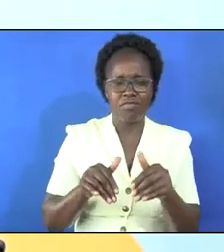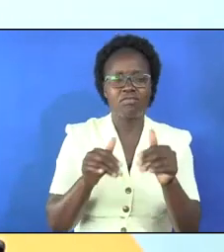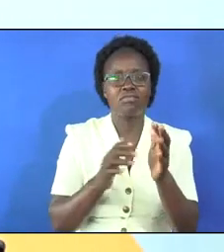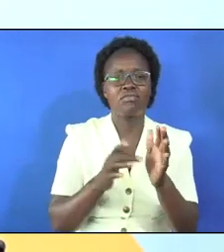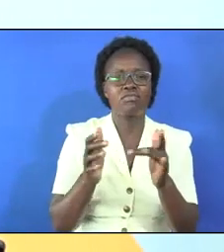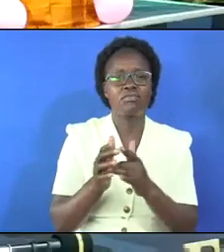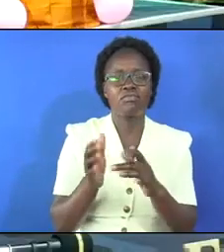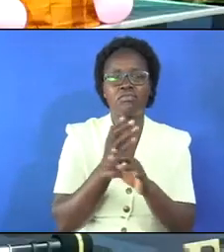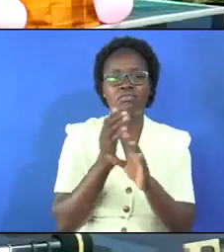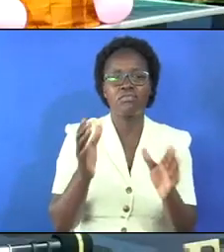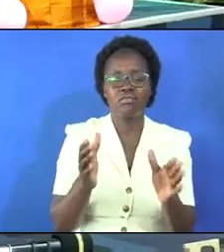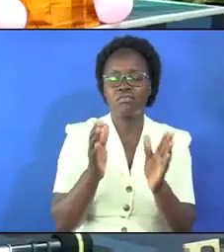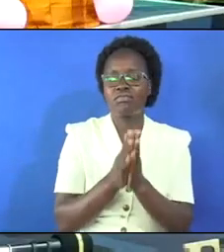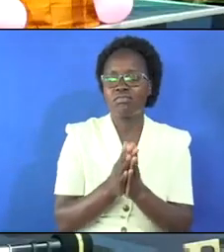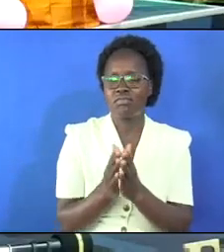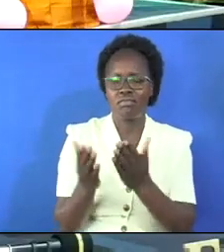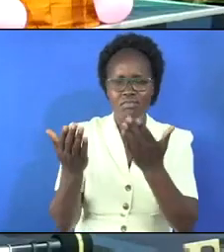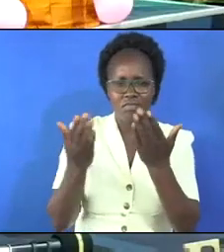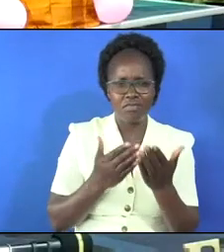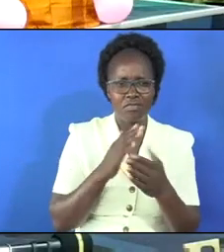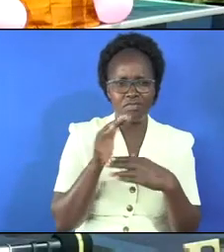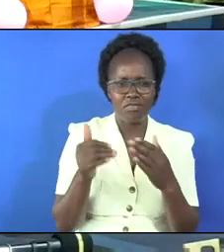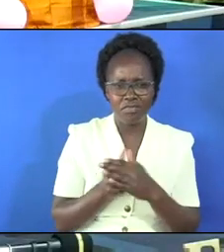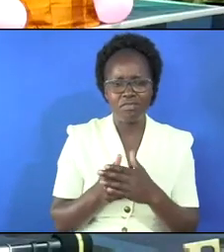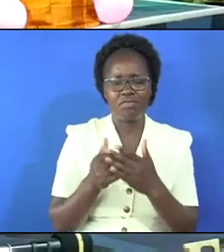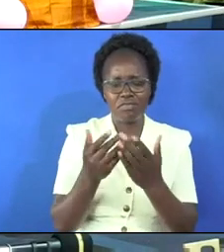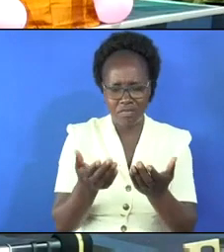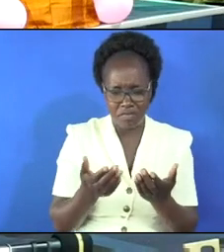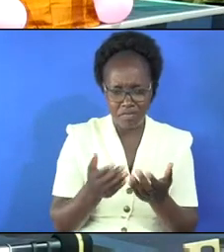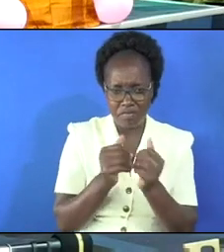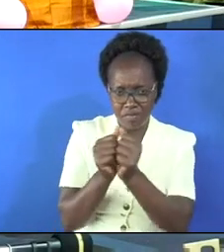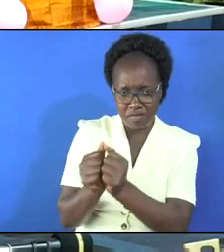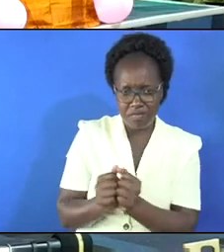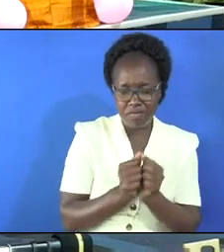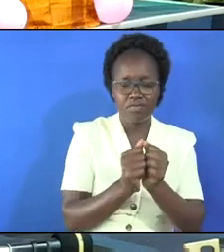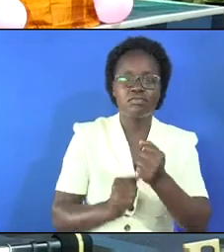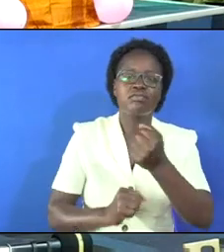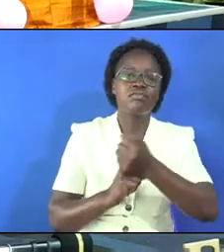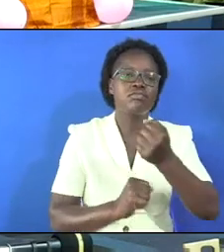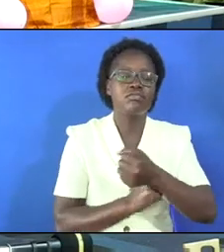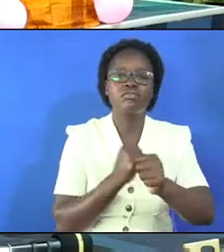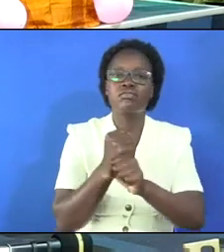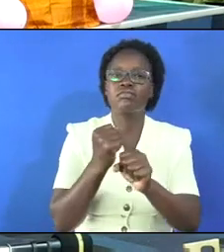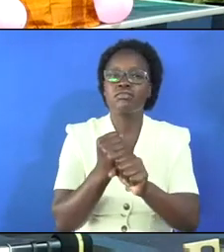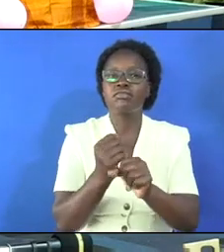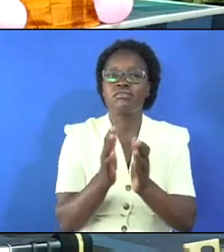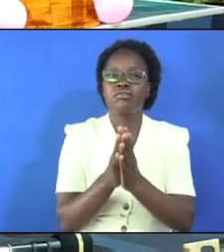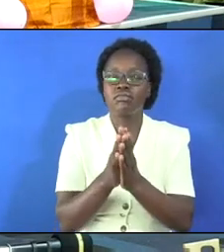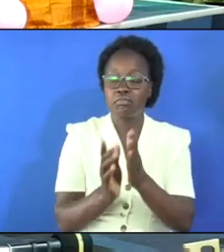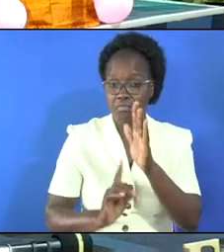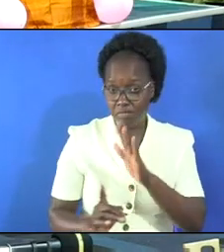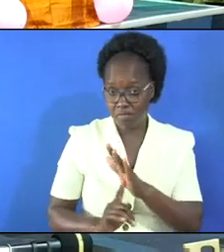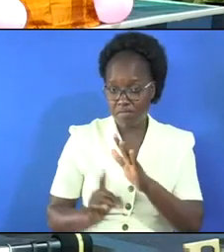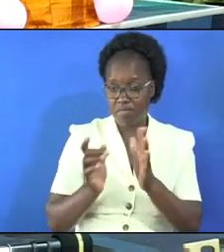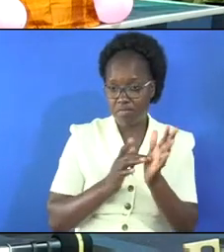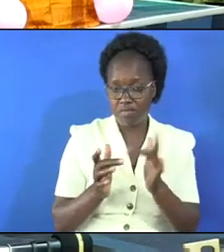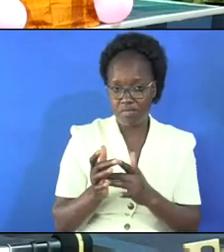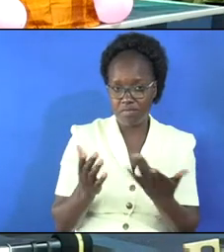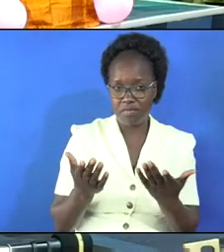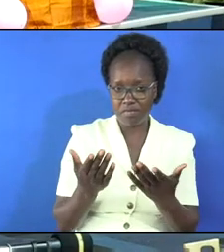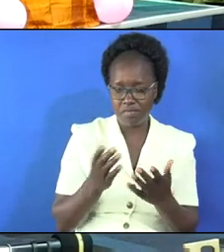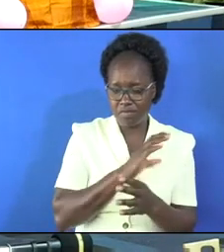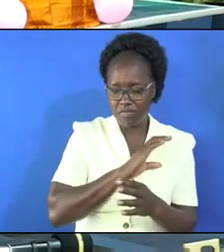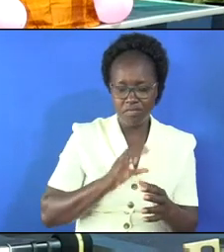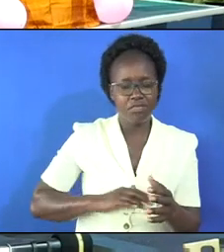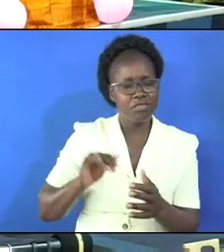of jesus christ they are brought all their means together to support the work and the ministry of jesus